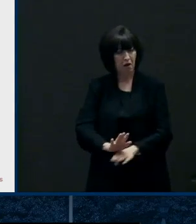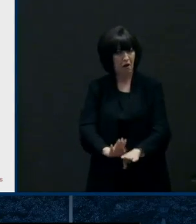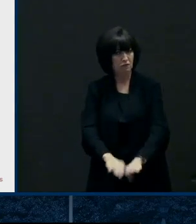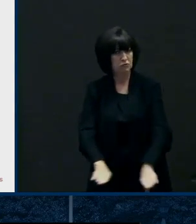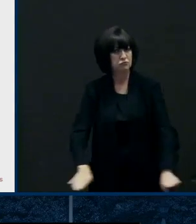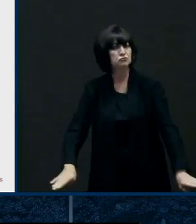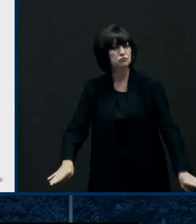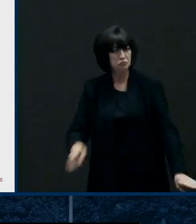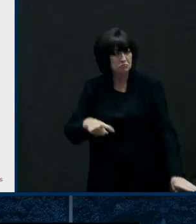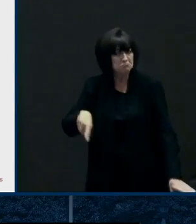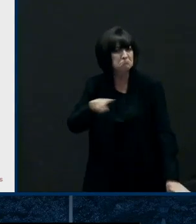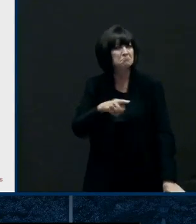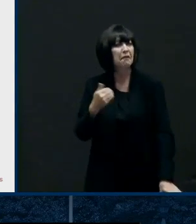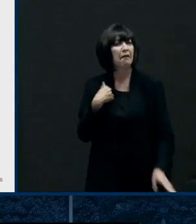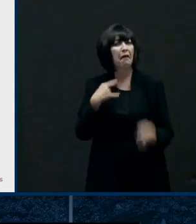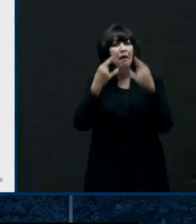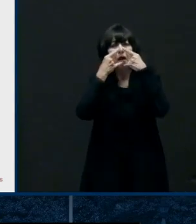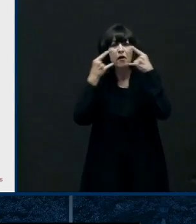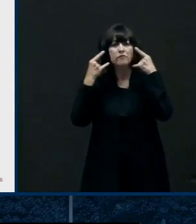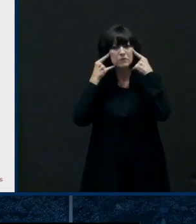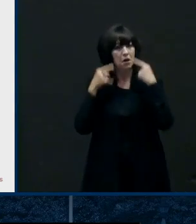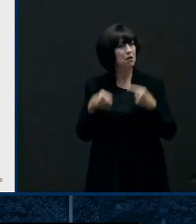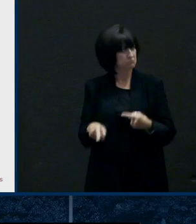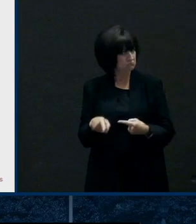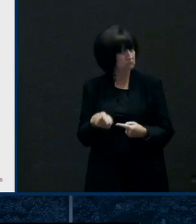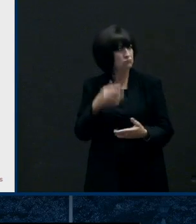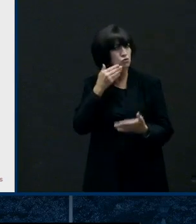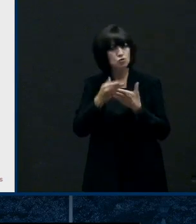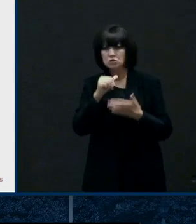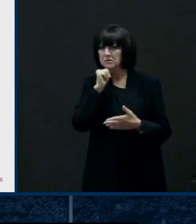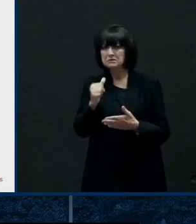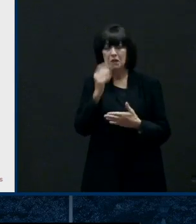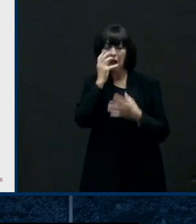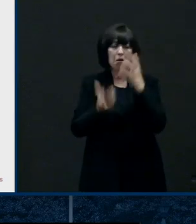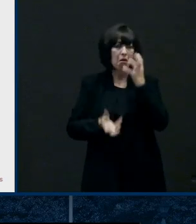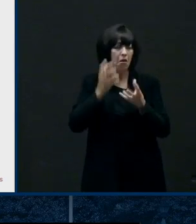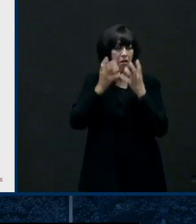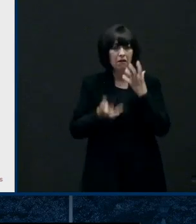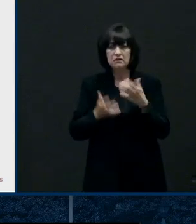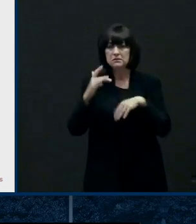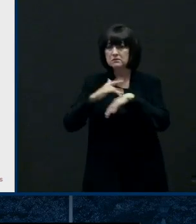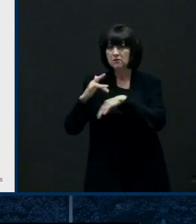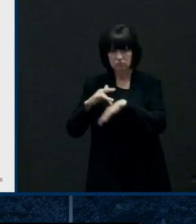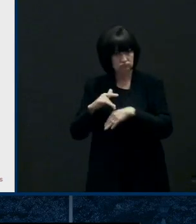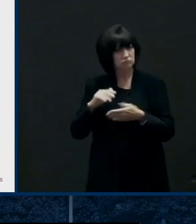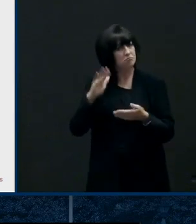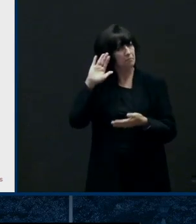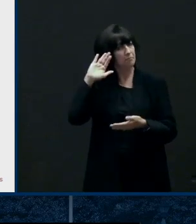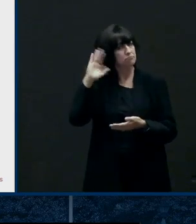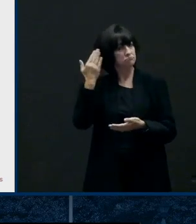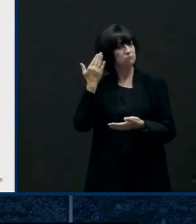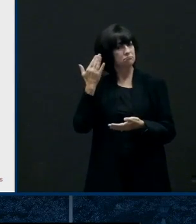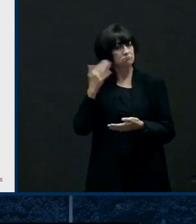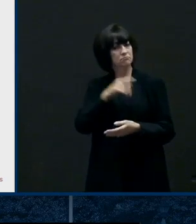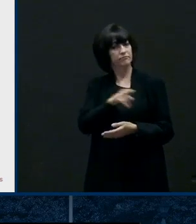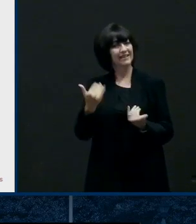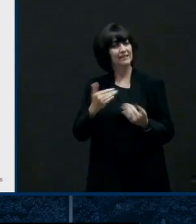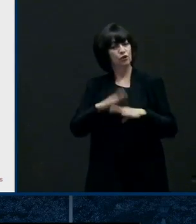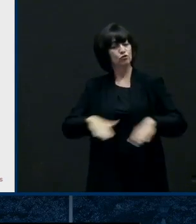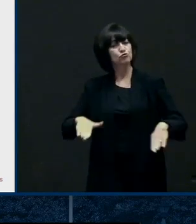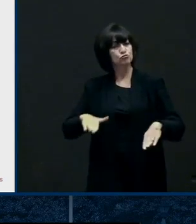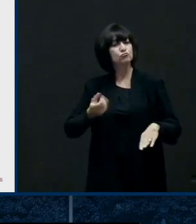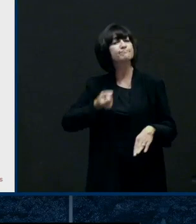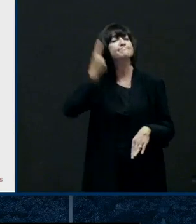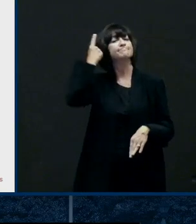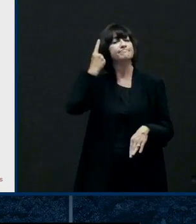are seeing more and more that um this is becoming a norm for uh for children and uh want to make sure that